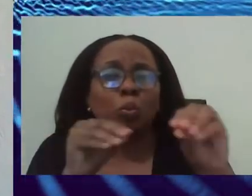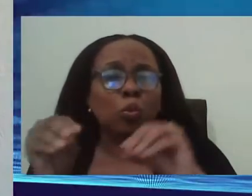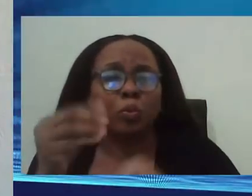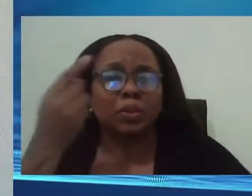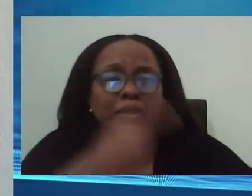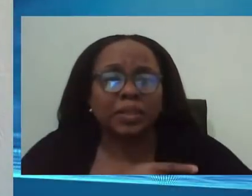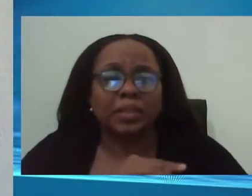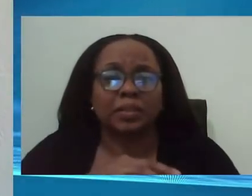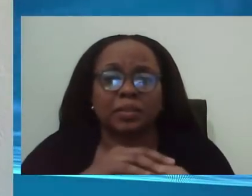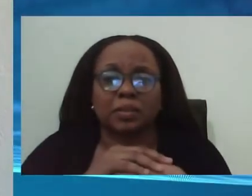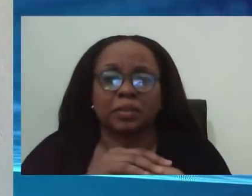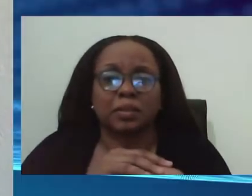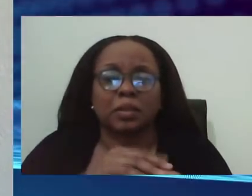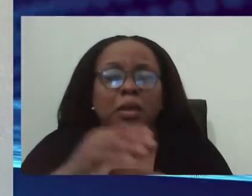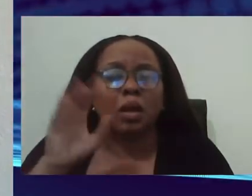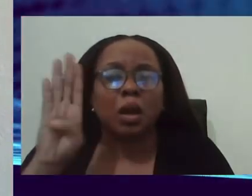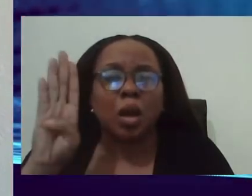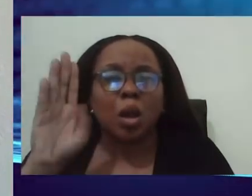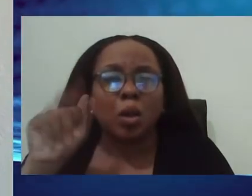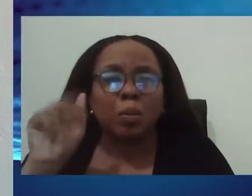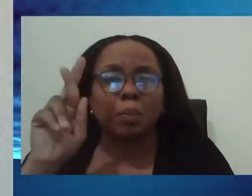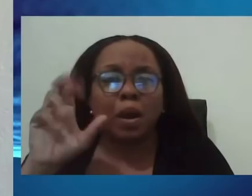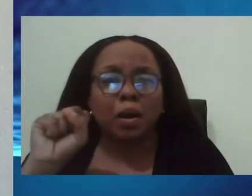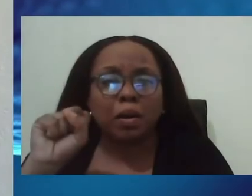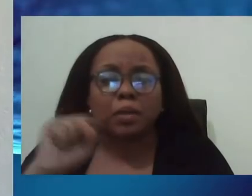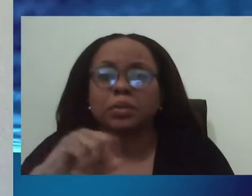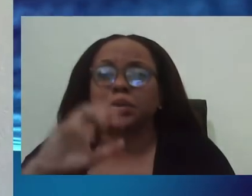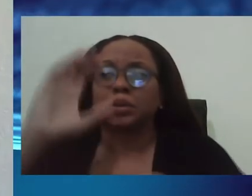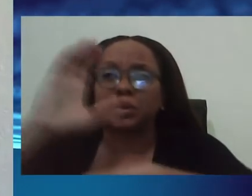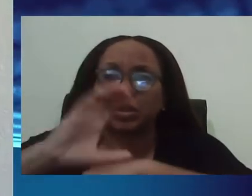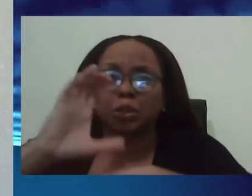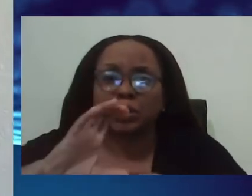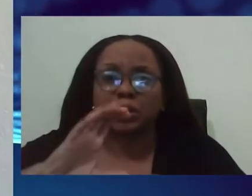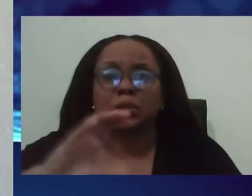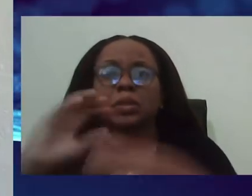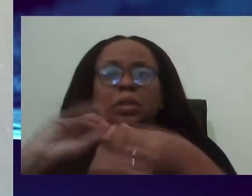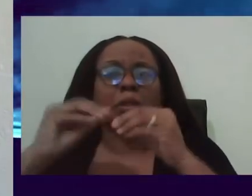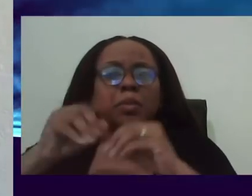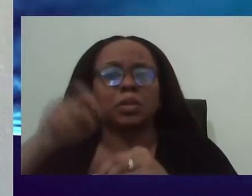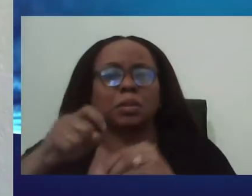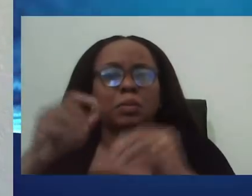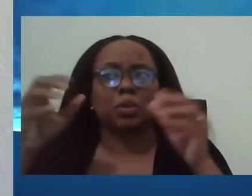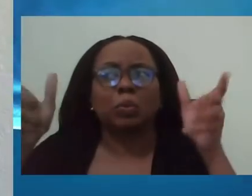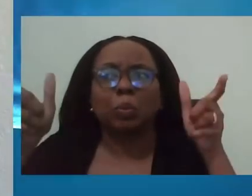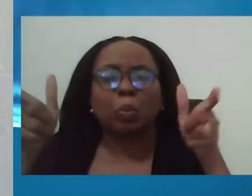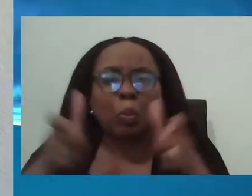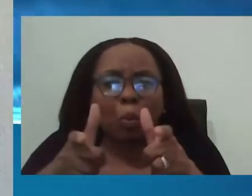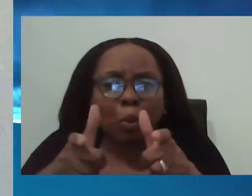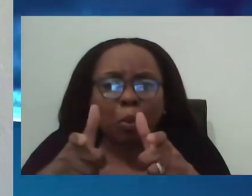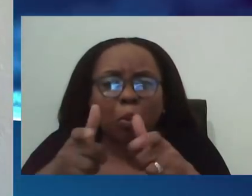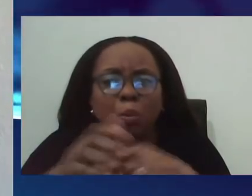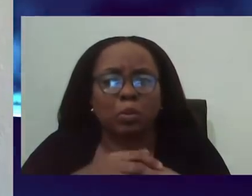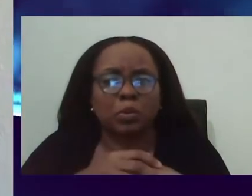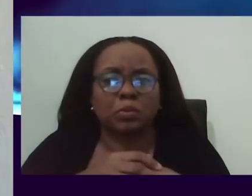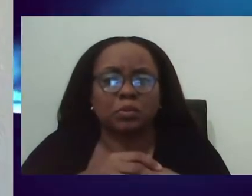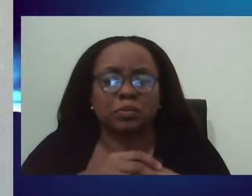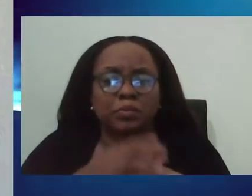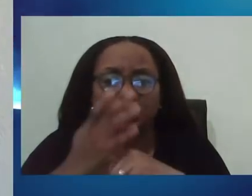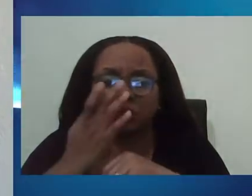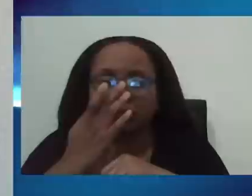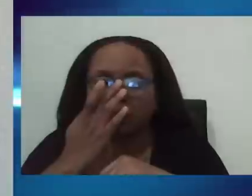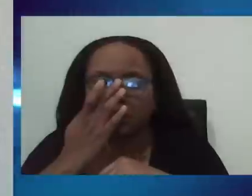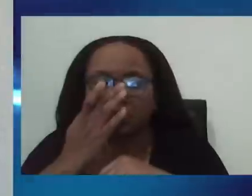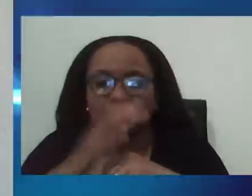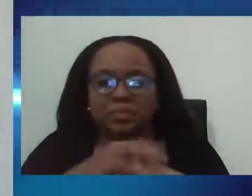bars should have smaller numbers. Places of worship should have smaller numbers. So I would say, yes, that the restrictions that we have in place are